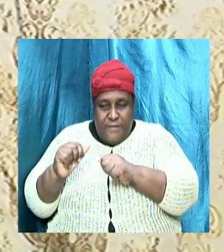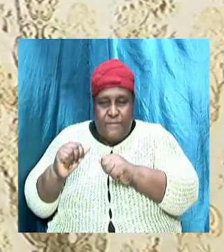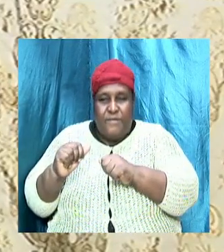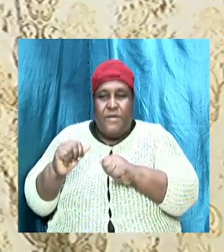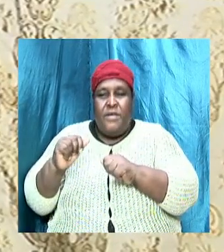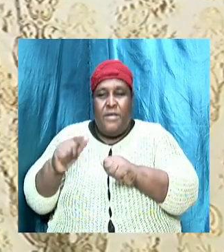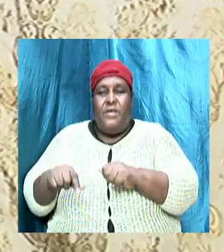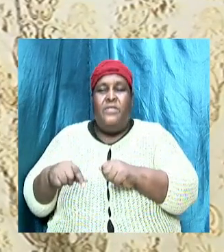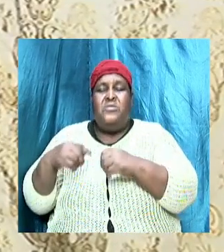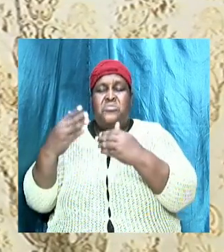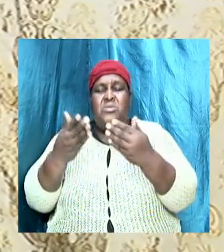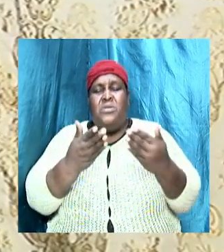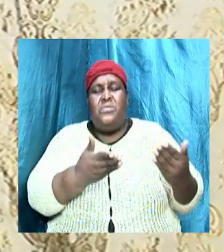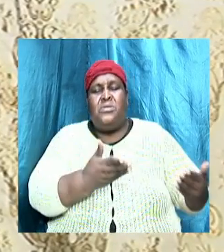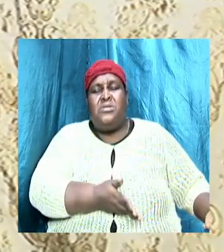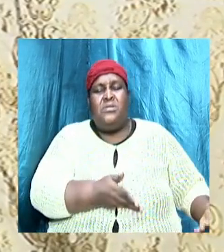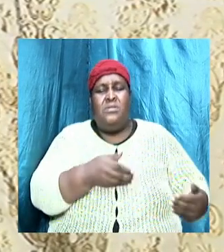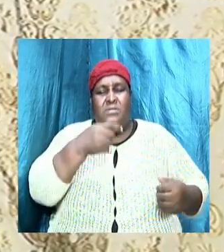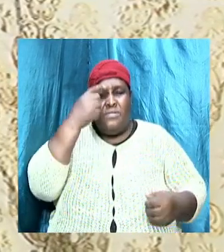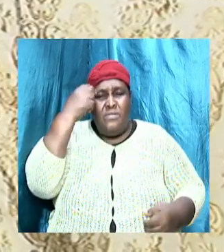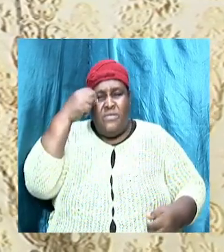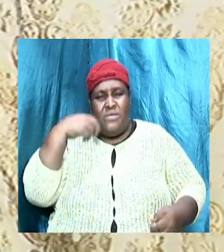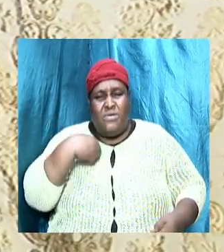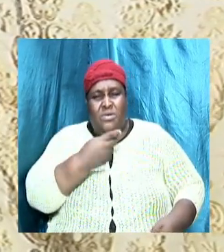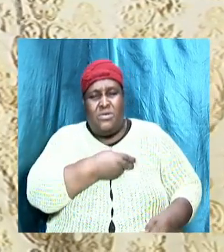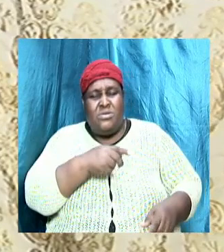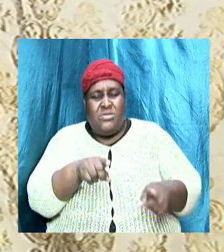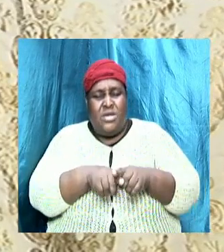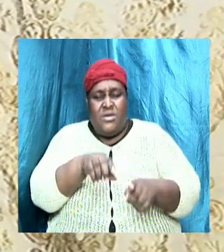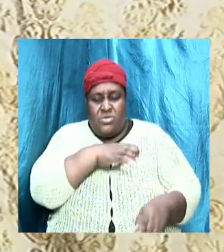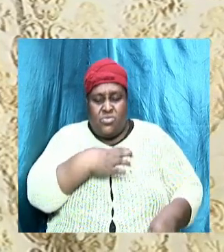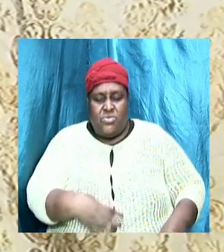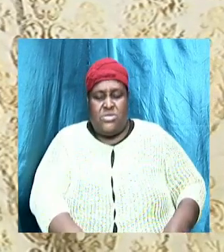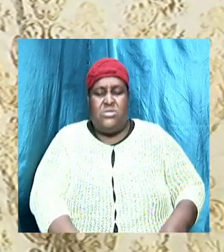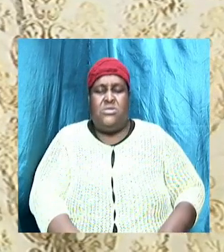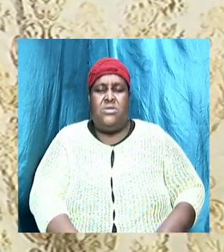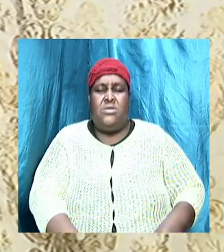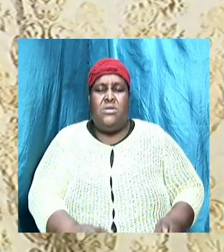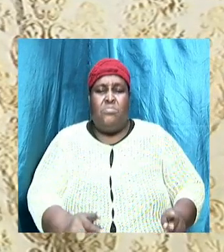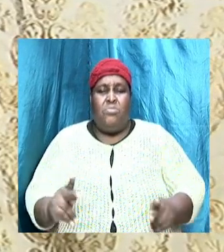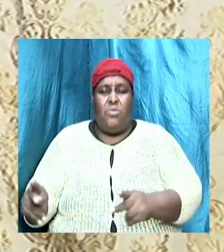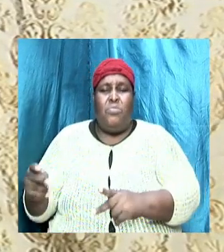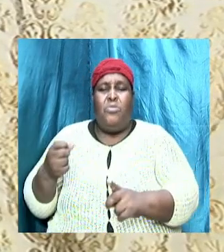stand in this heritage, and we have got to be prepared to fight